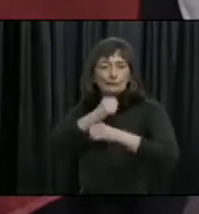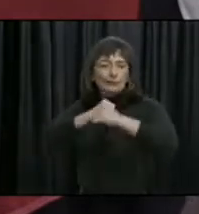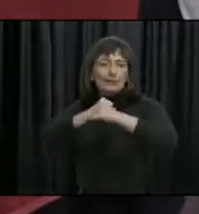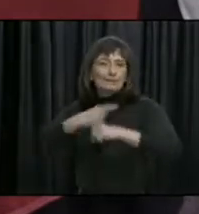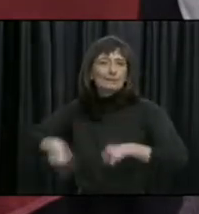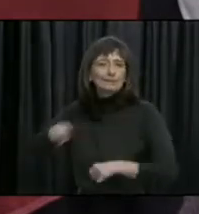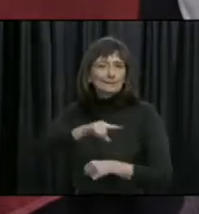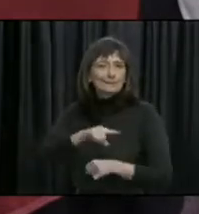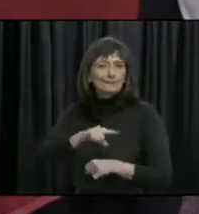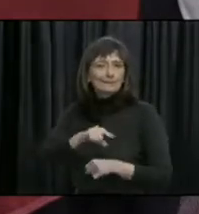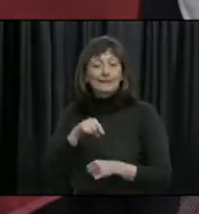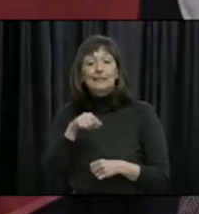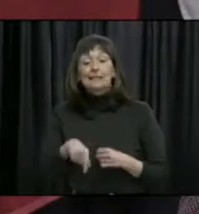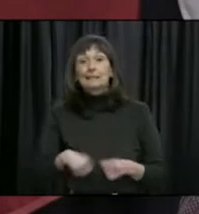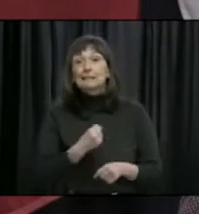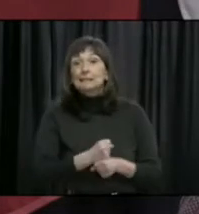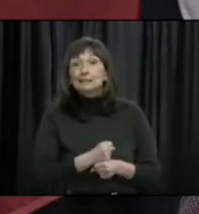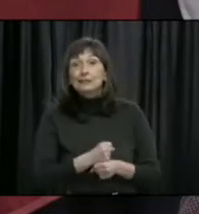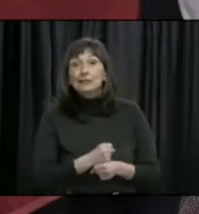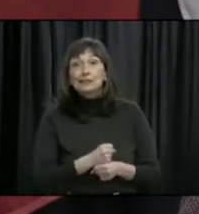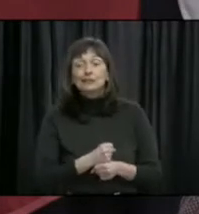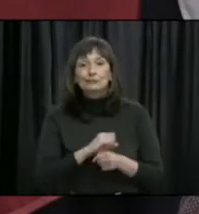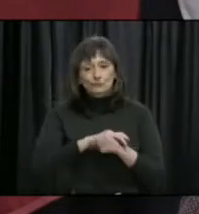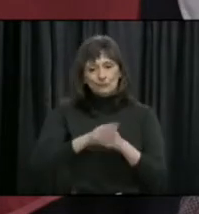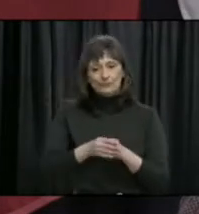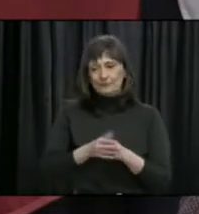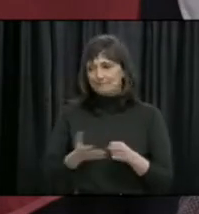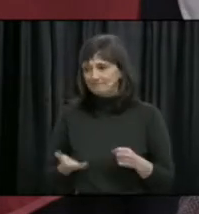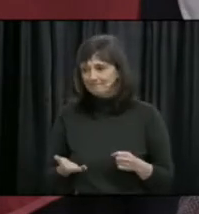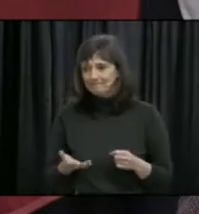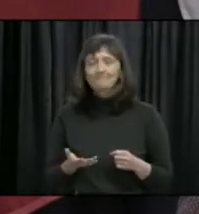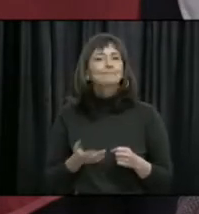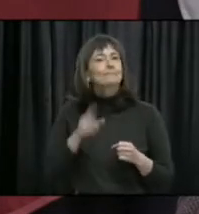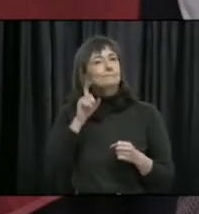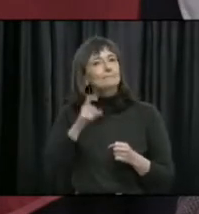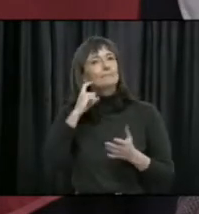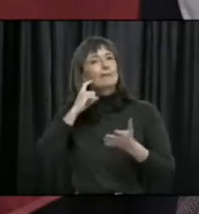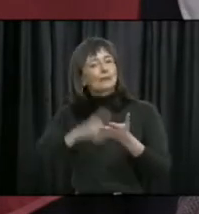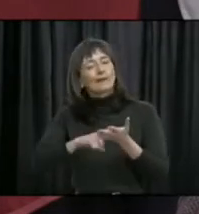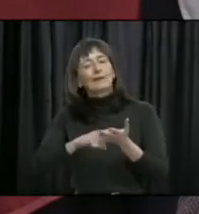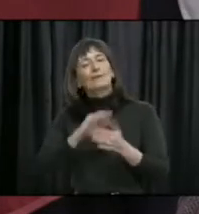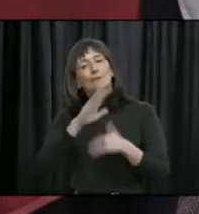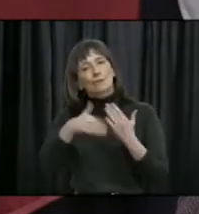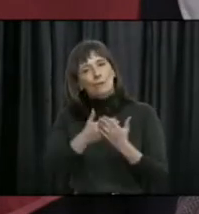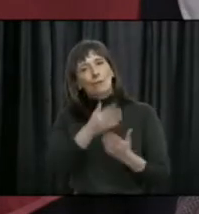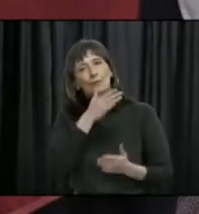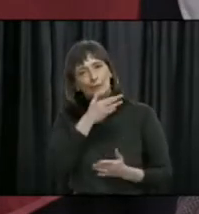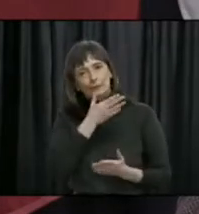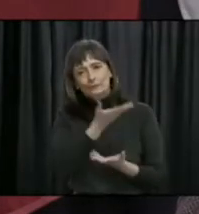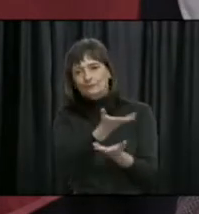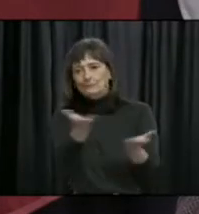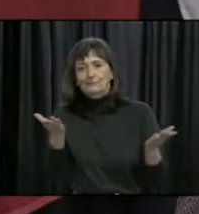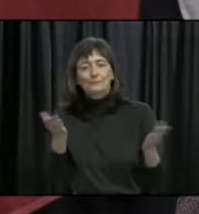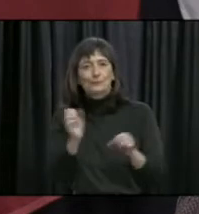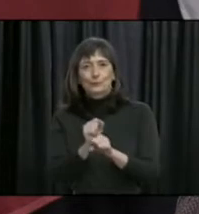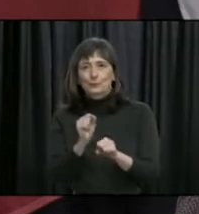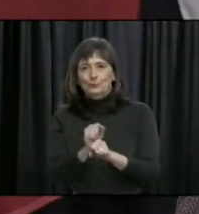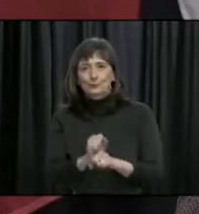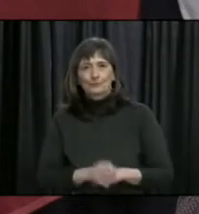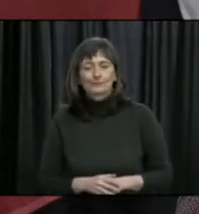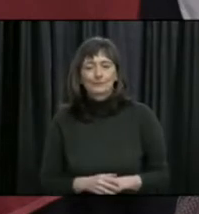This year, during COVID-19, it's even more important that we recognize our mothers and all that they are doing for us.